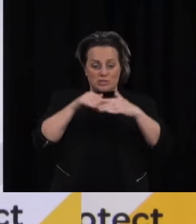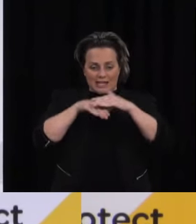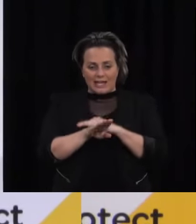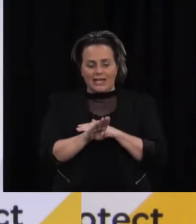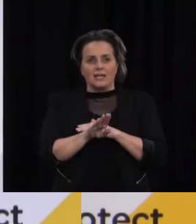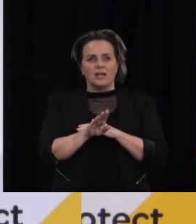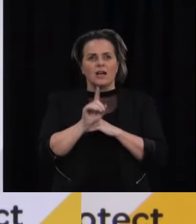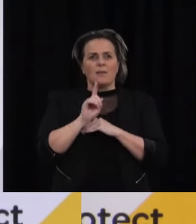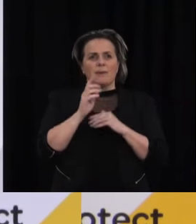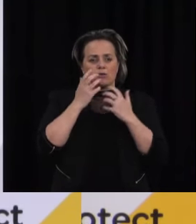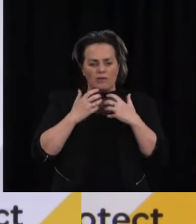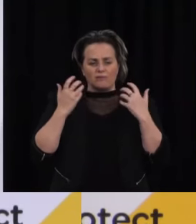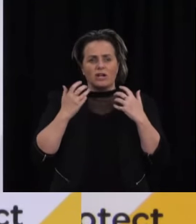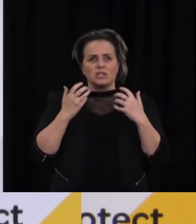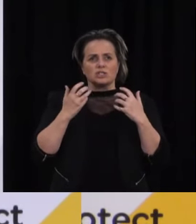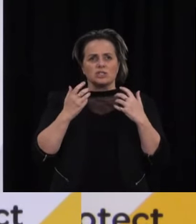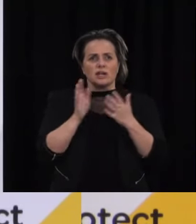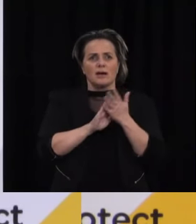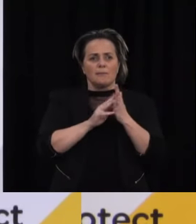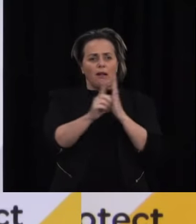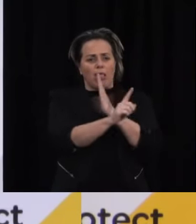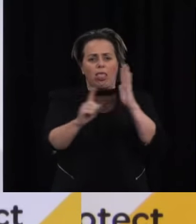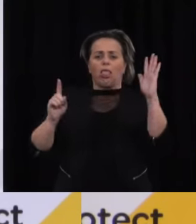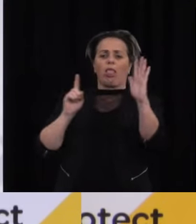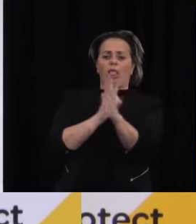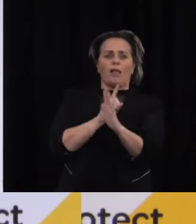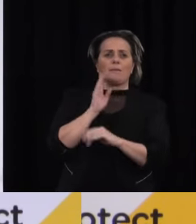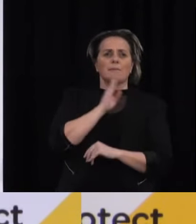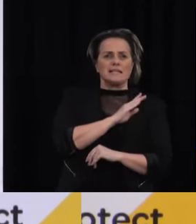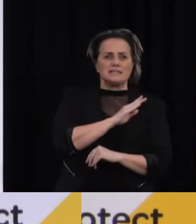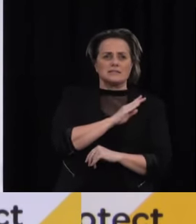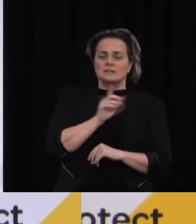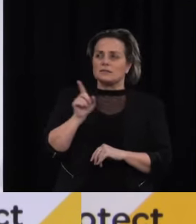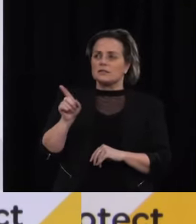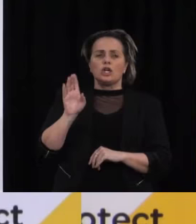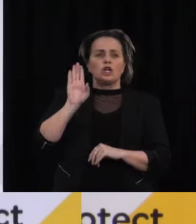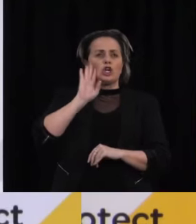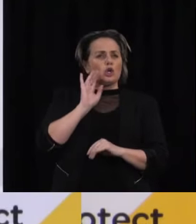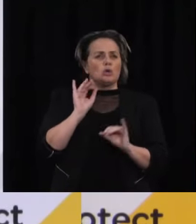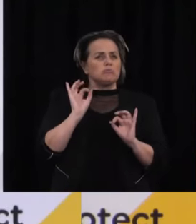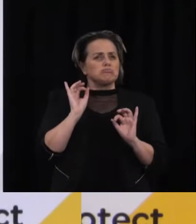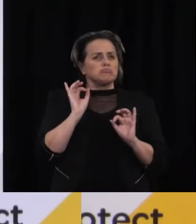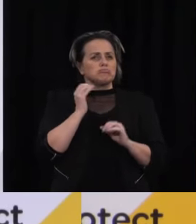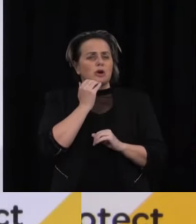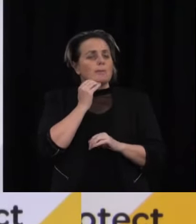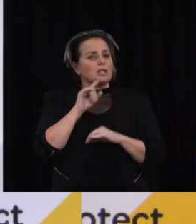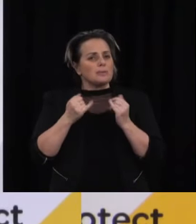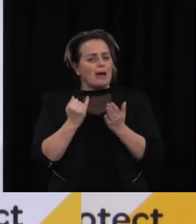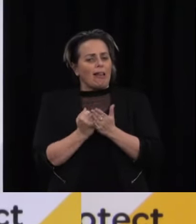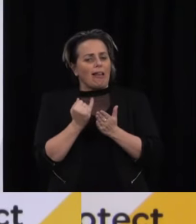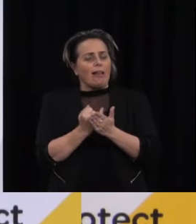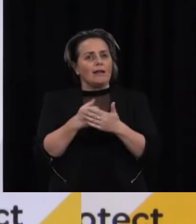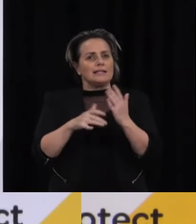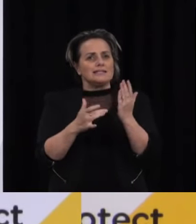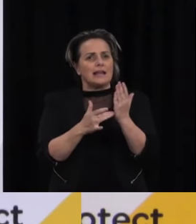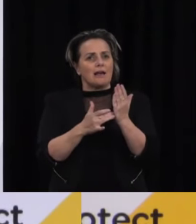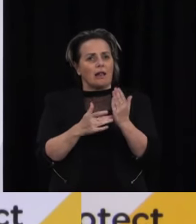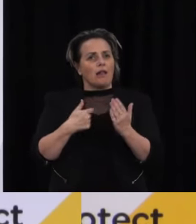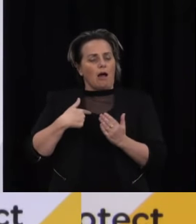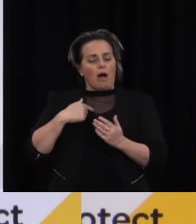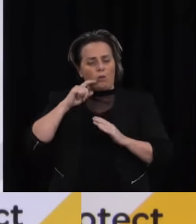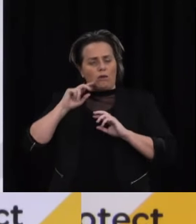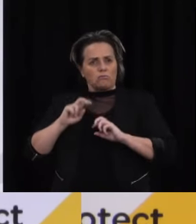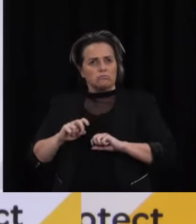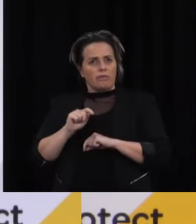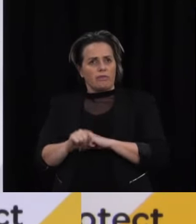refresh and they're dropped out of the queue and they miss out? I haven't heard much on the technical glitches. Certainly happy to look at that. And we could certainly look at whether